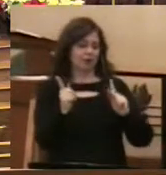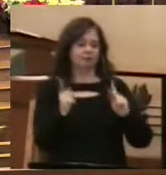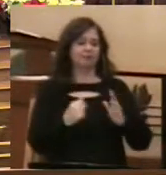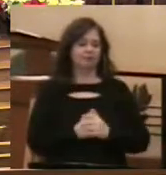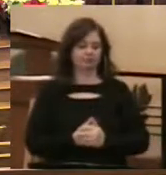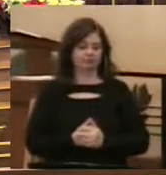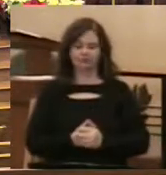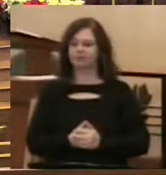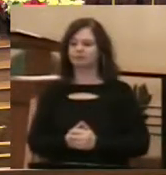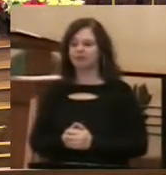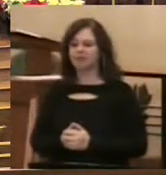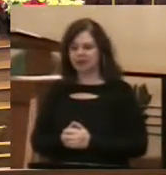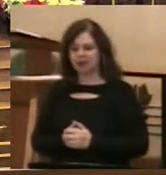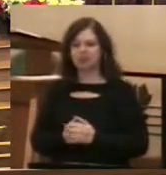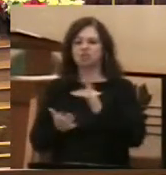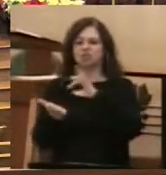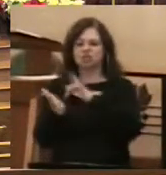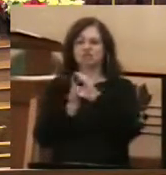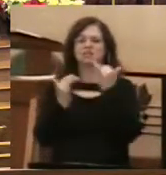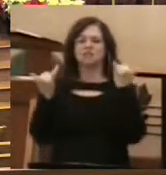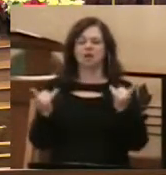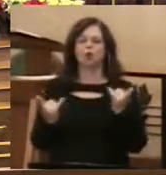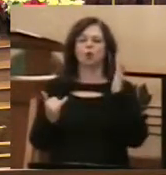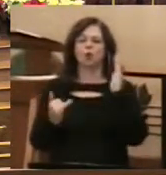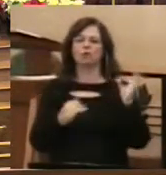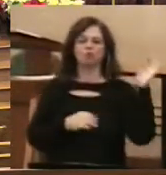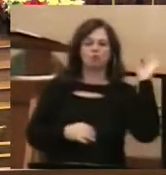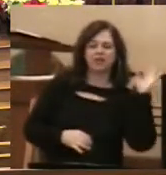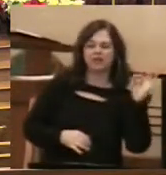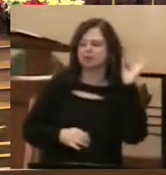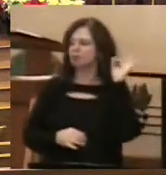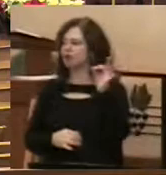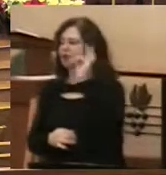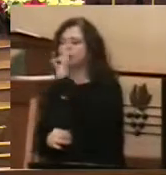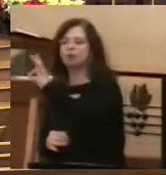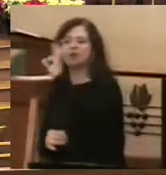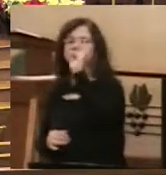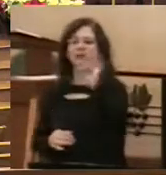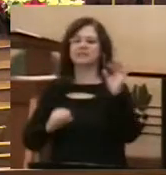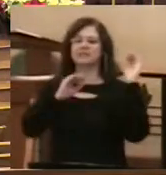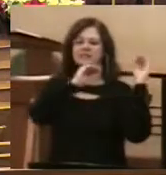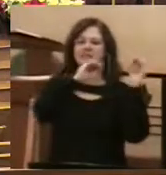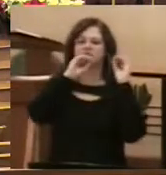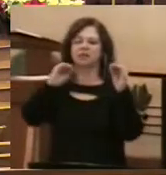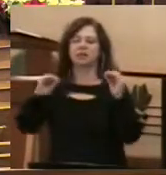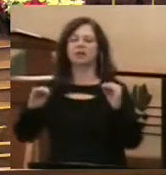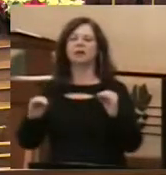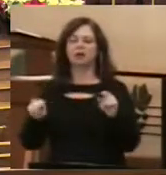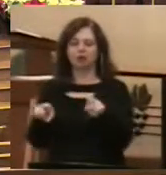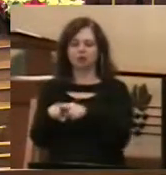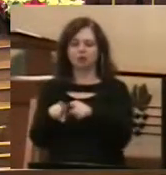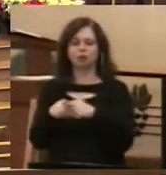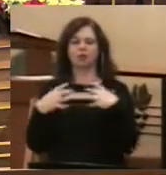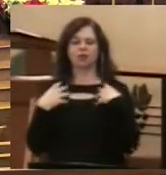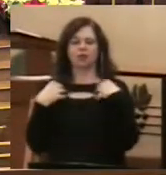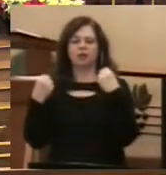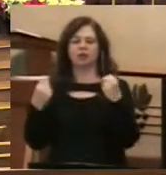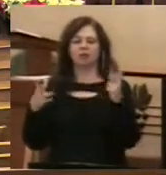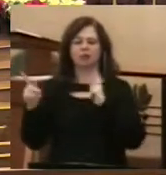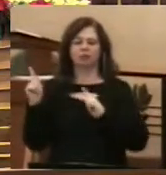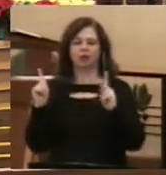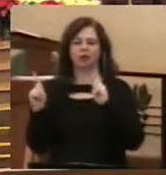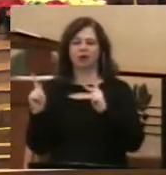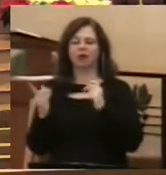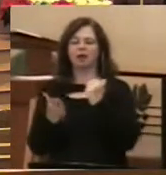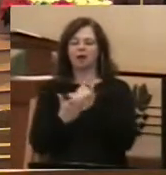action. Jesus is going about preaching and teaching and healing, releasing those who come to